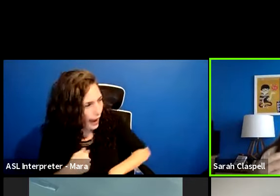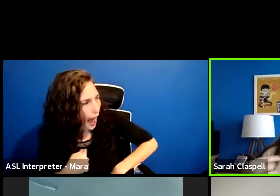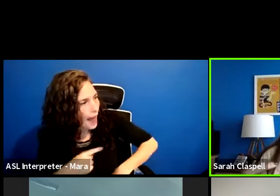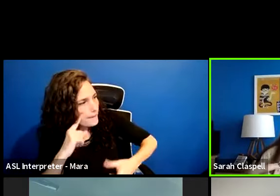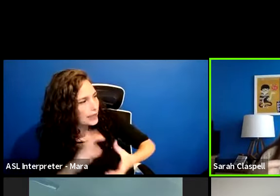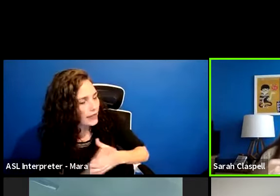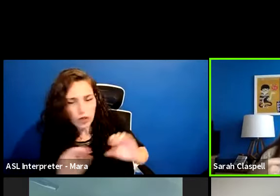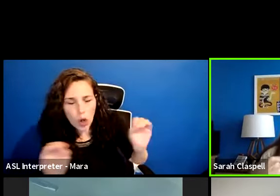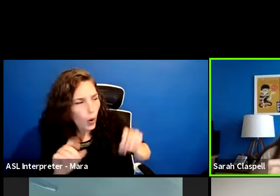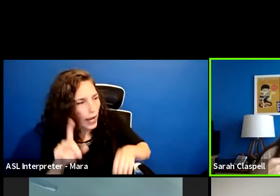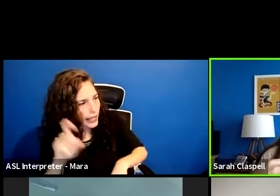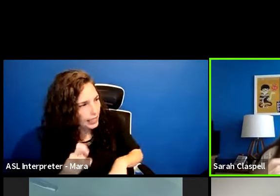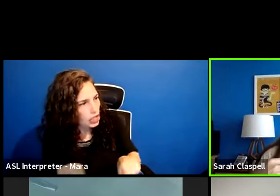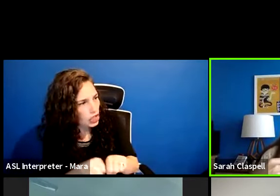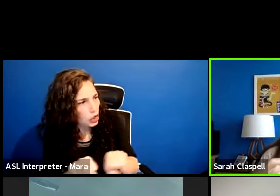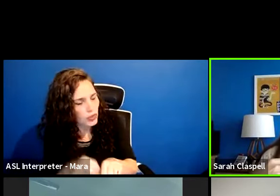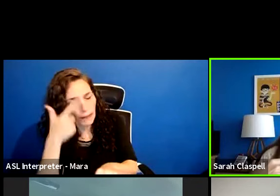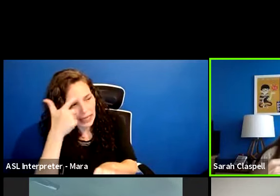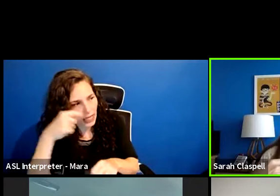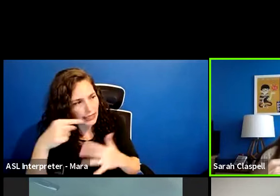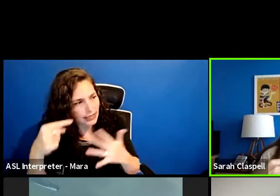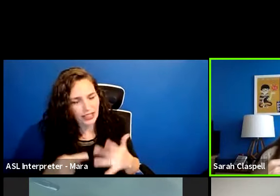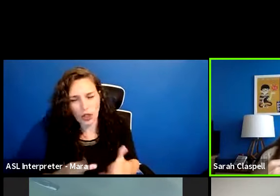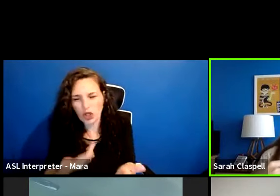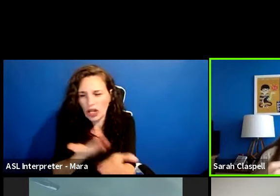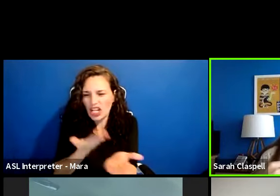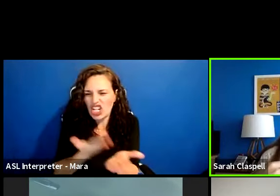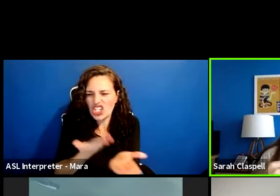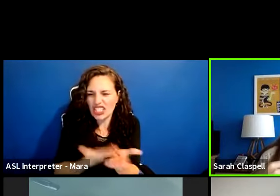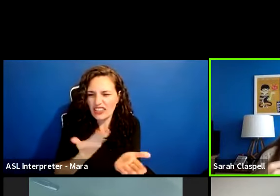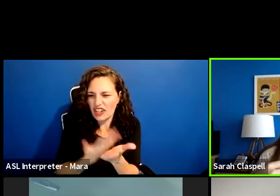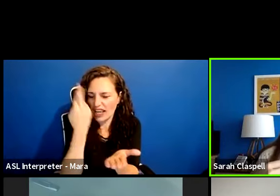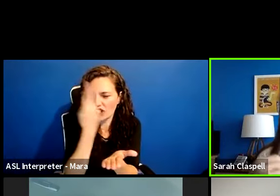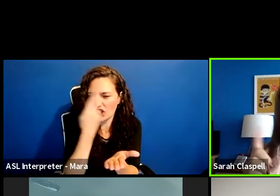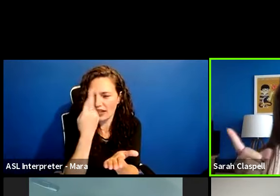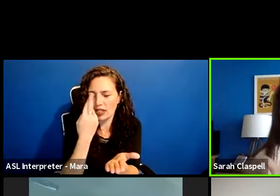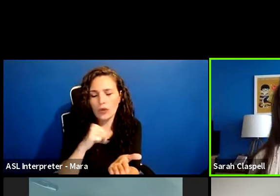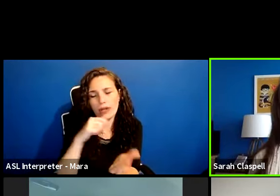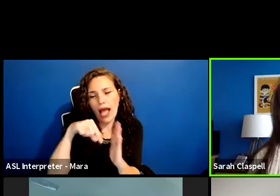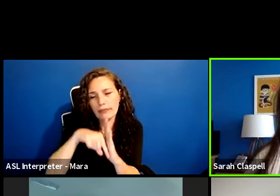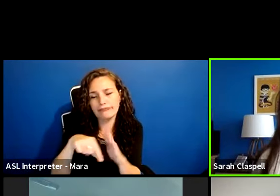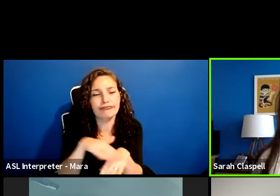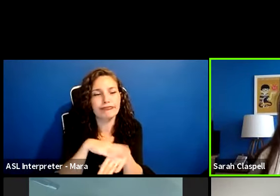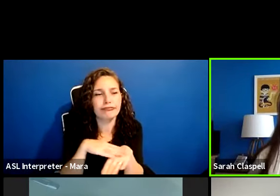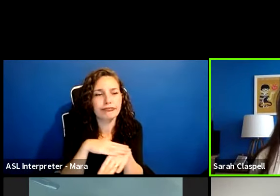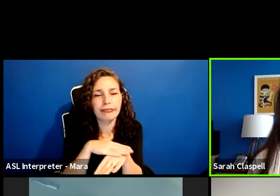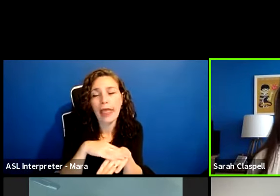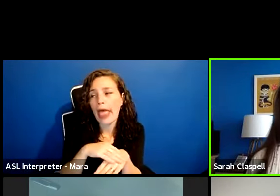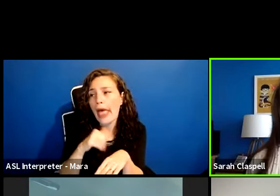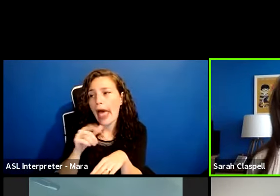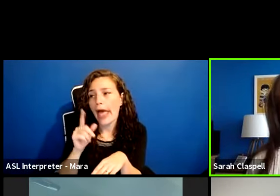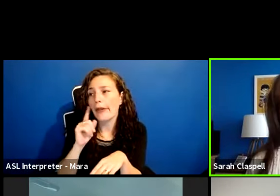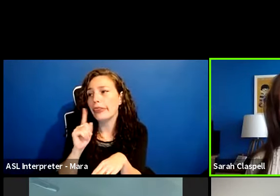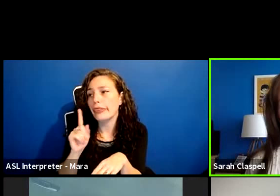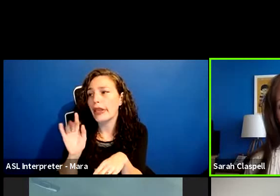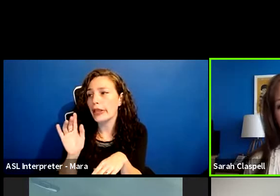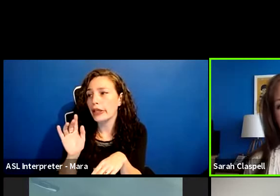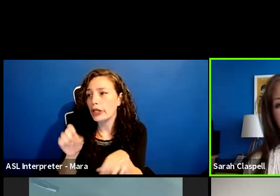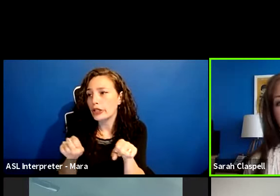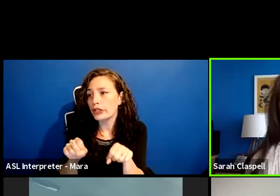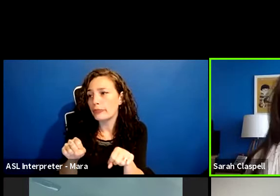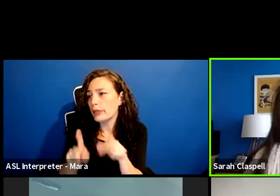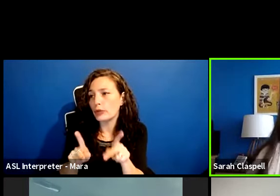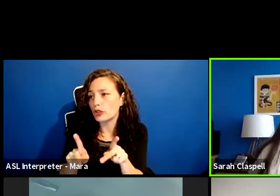justification that shows us who this person is. We want to get deeper than just, I don't think people should wear shoes because shoes are bad.